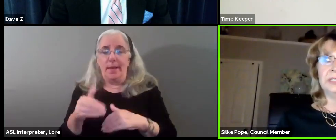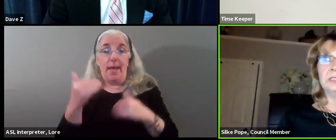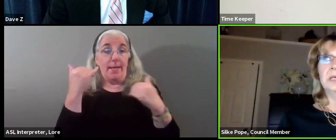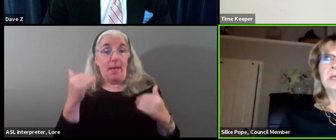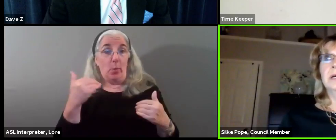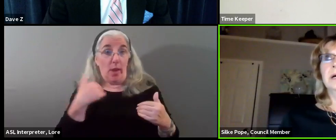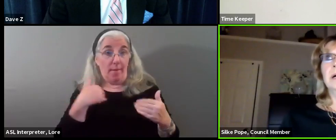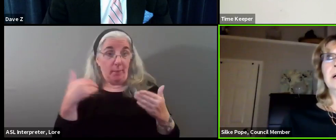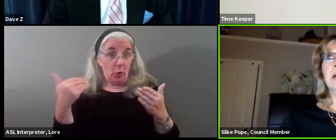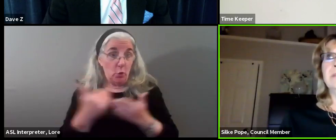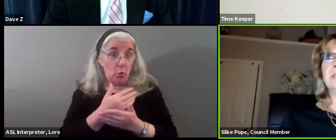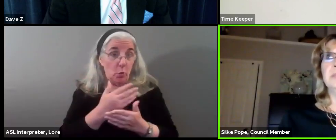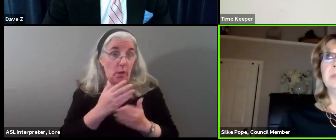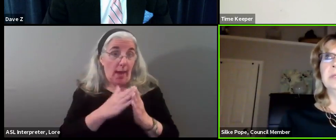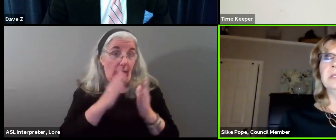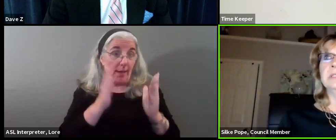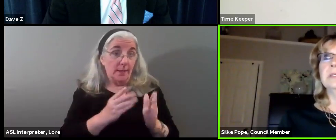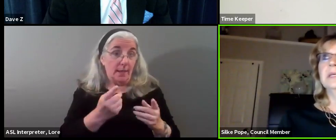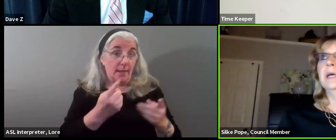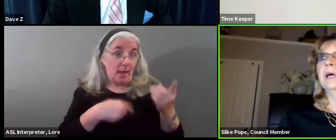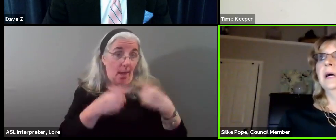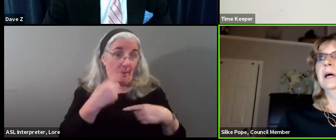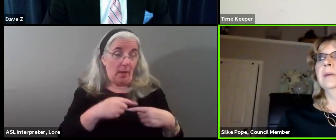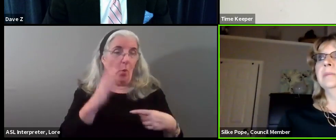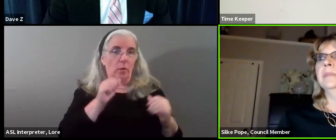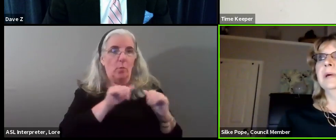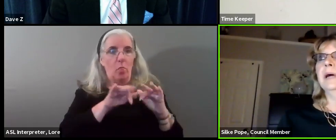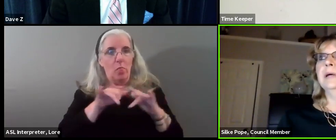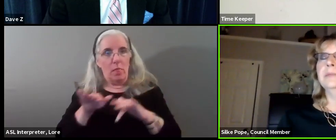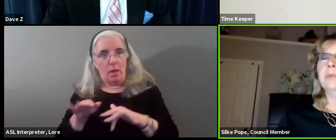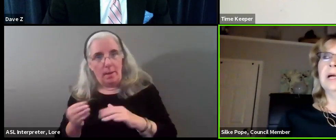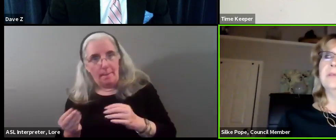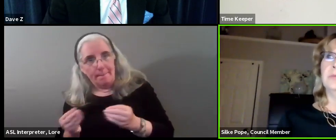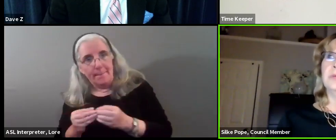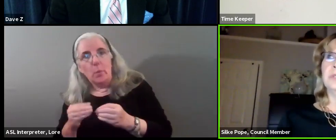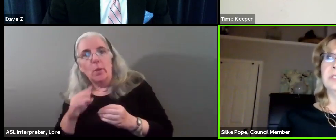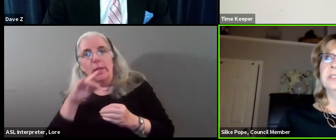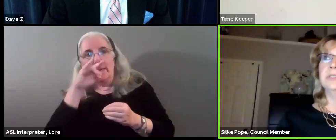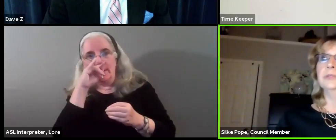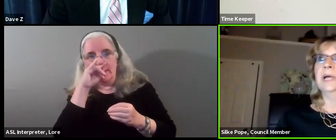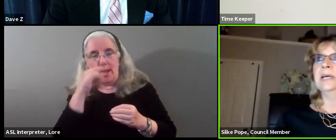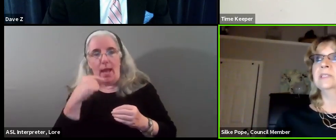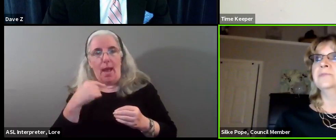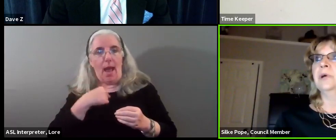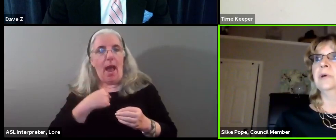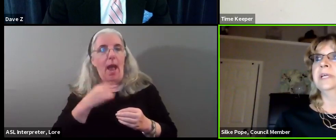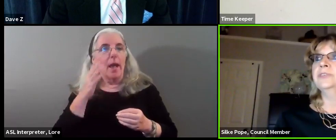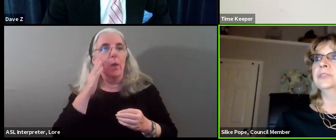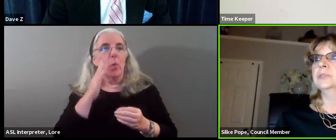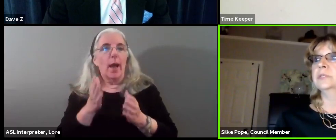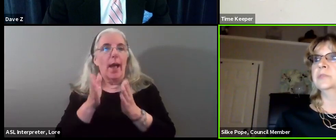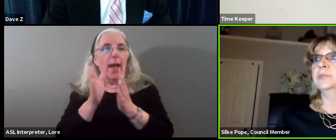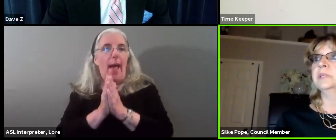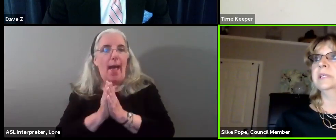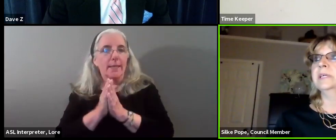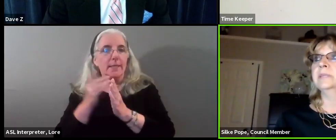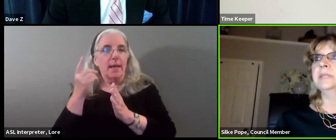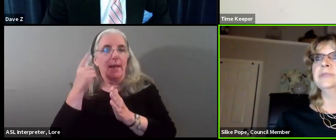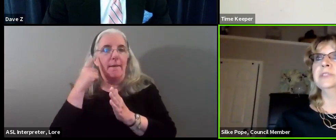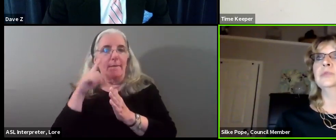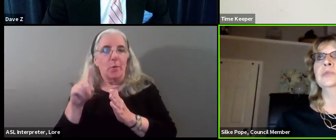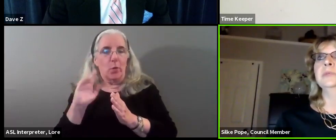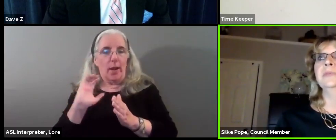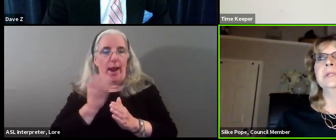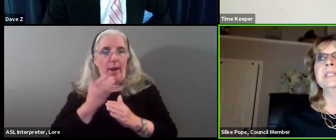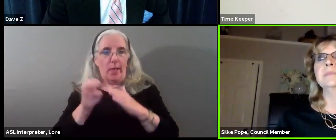projects have yet to be built. I, for one, will continue to ask for our aging Spring Hill Lake